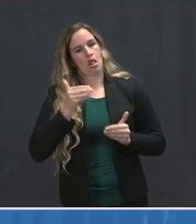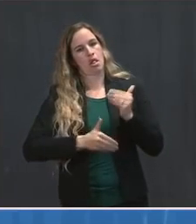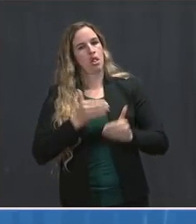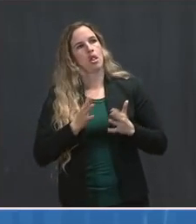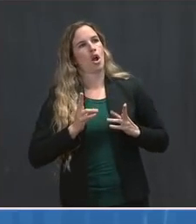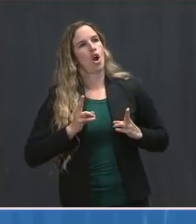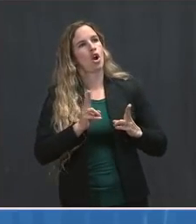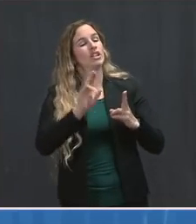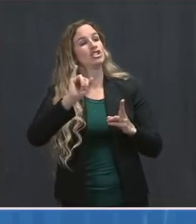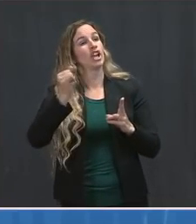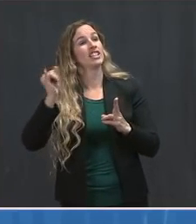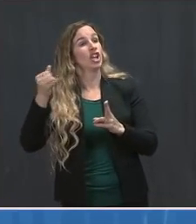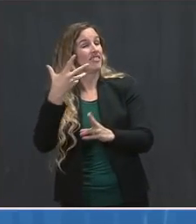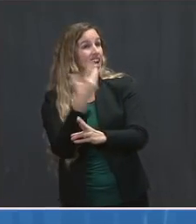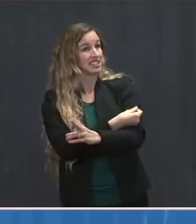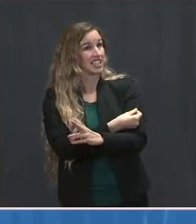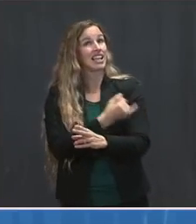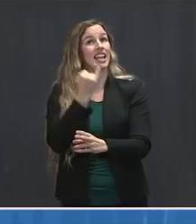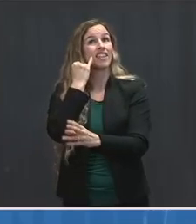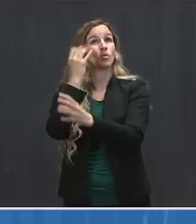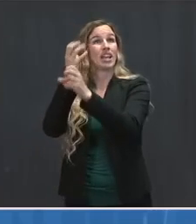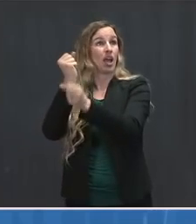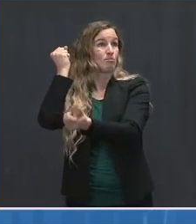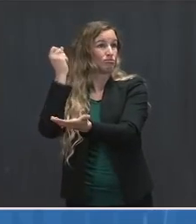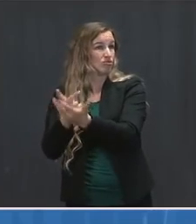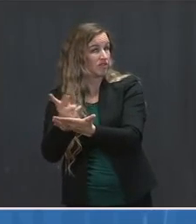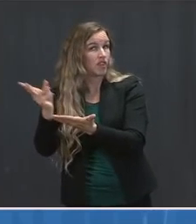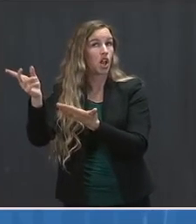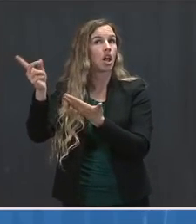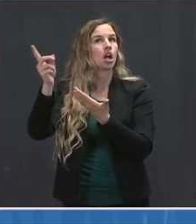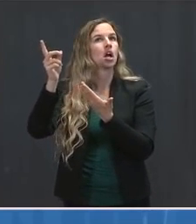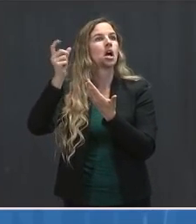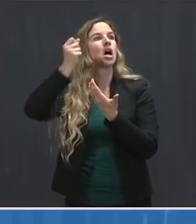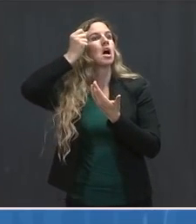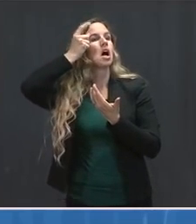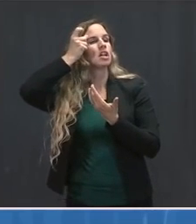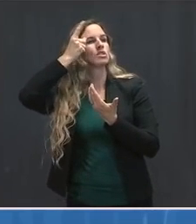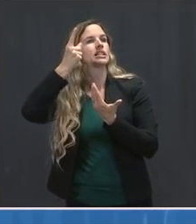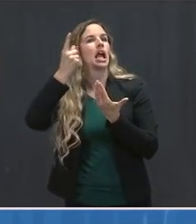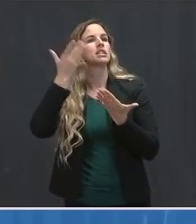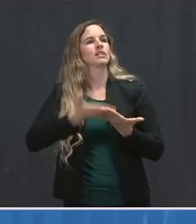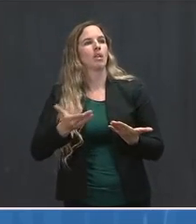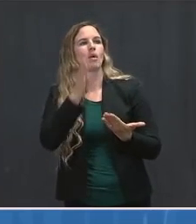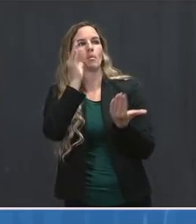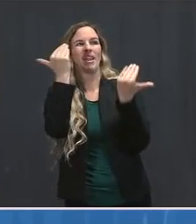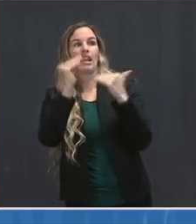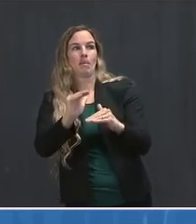assuming it does get an EUA, since our understanding is the supply will be relatively limited in the beginning.